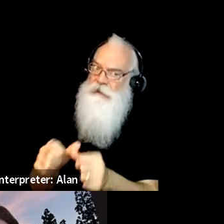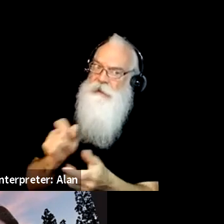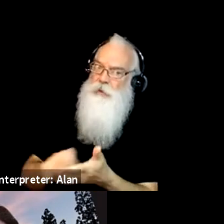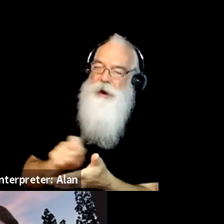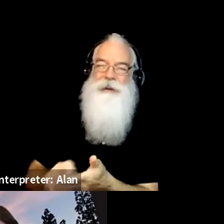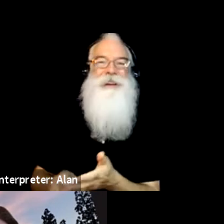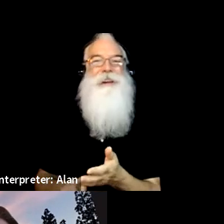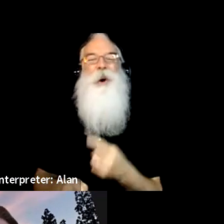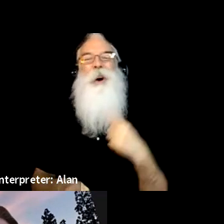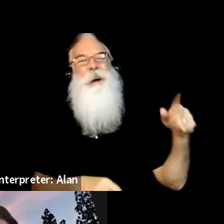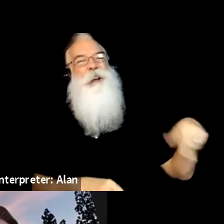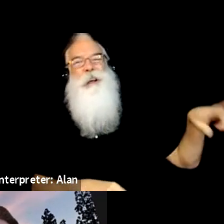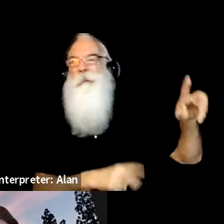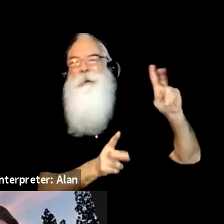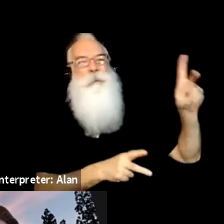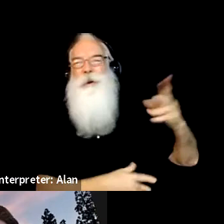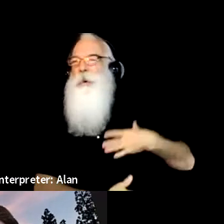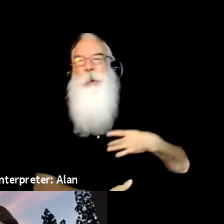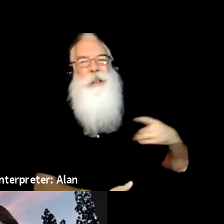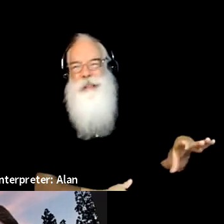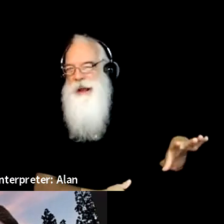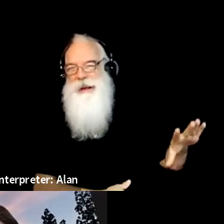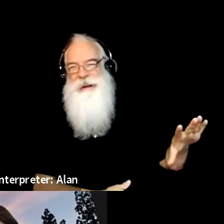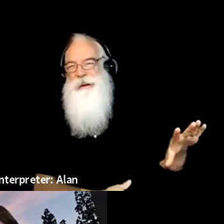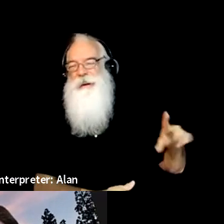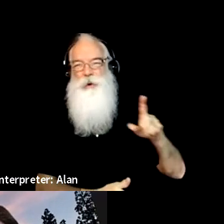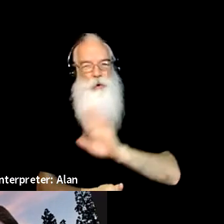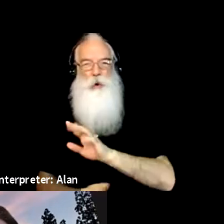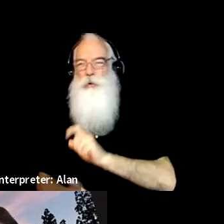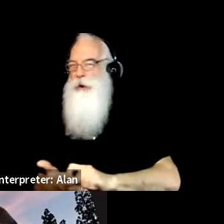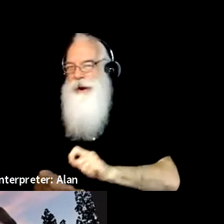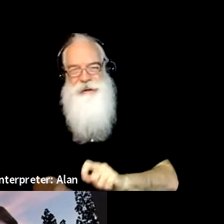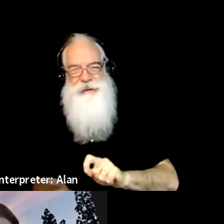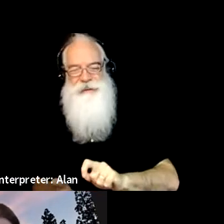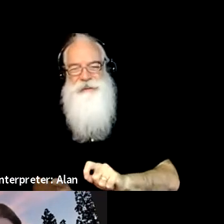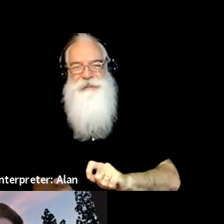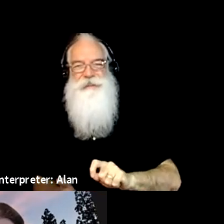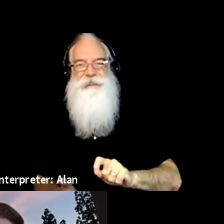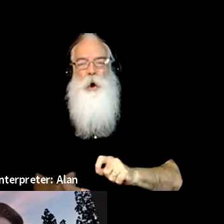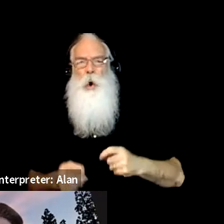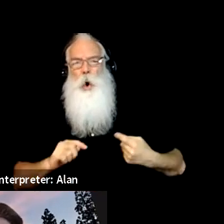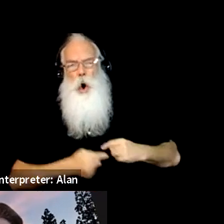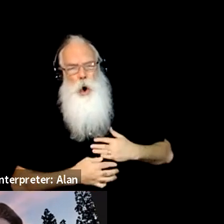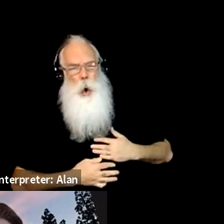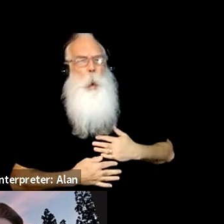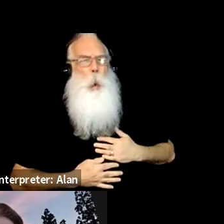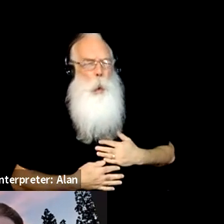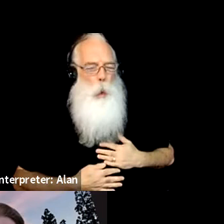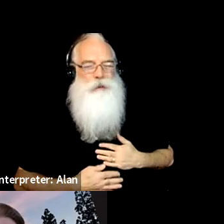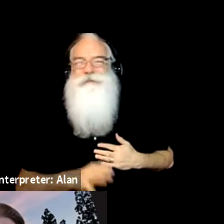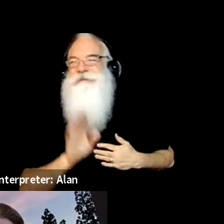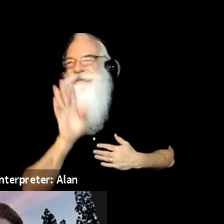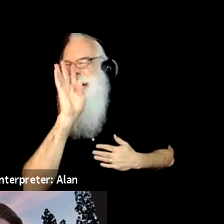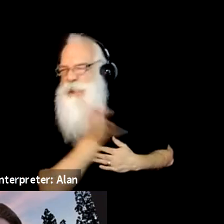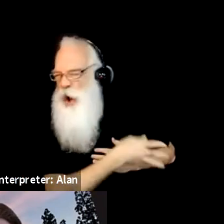know, reviews and those things. So don't read them. Just, you know, just keep writing